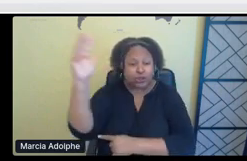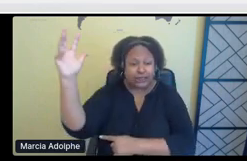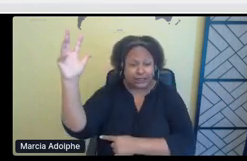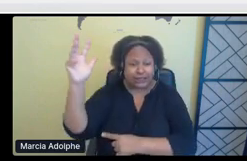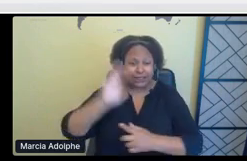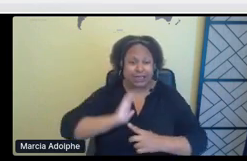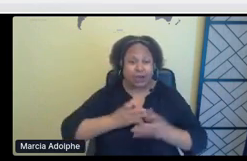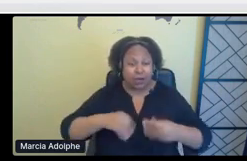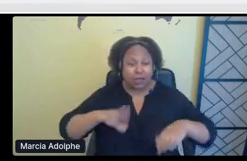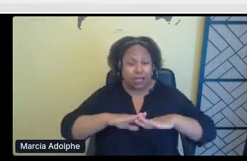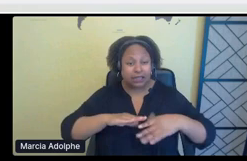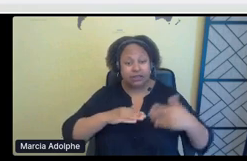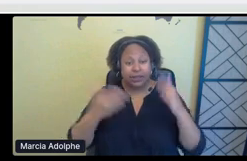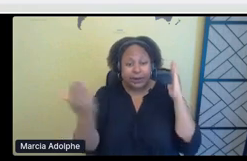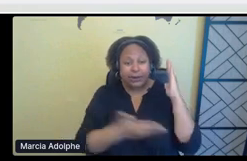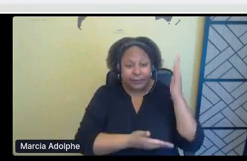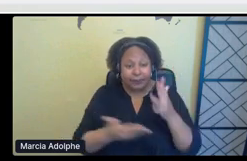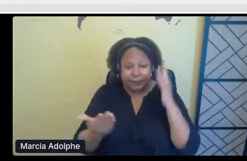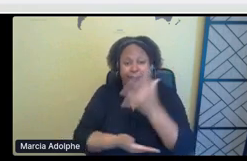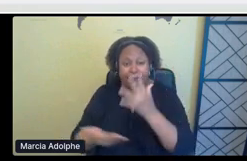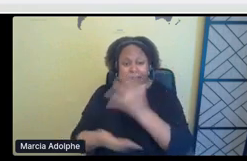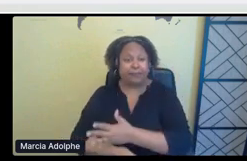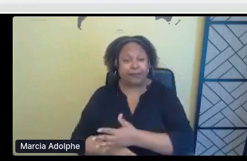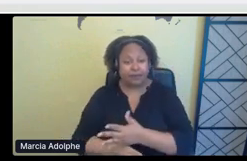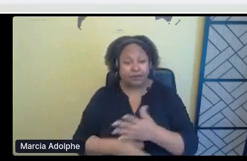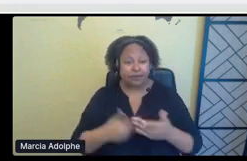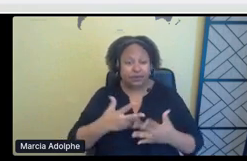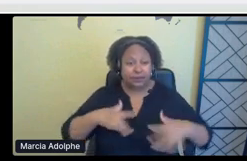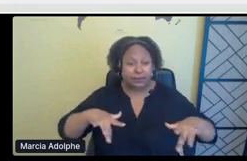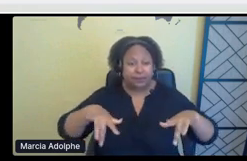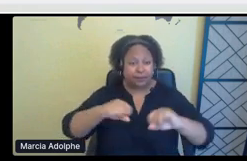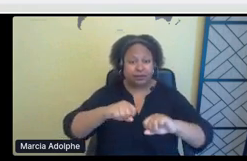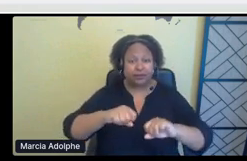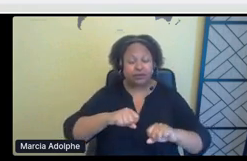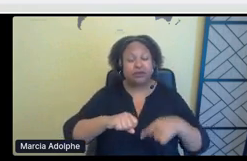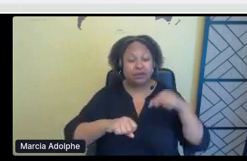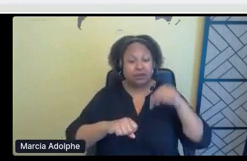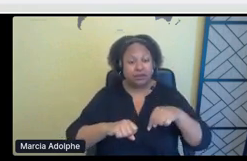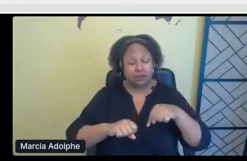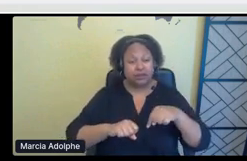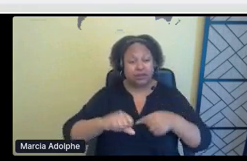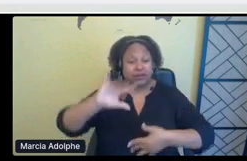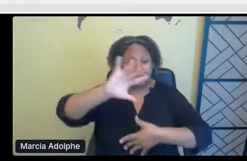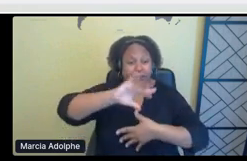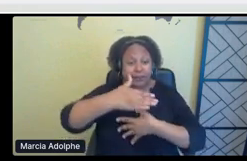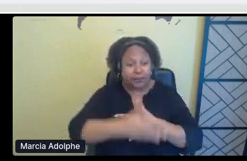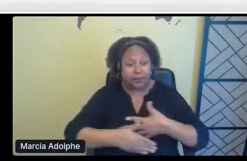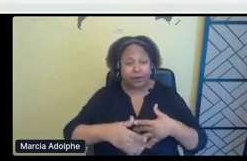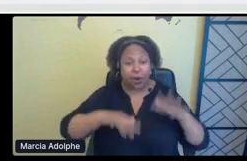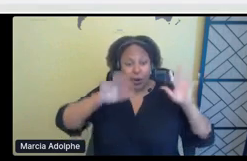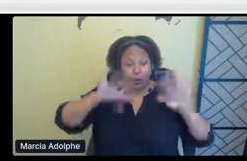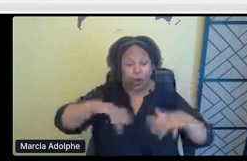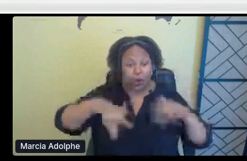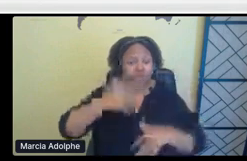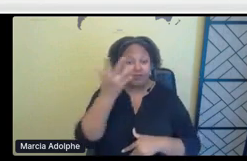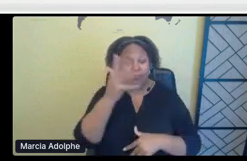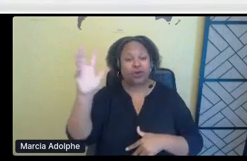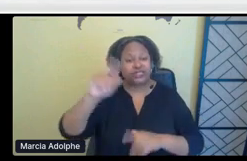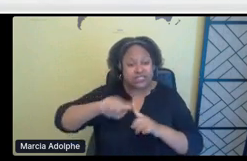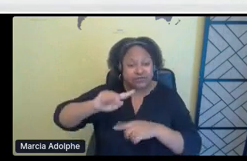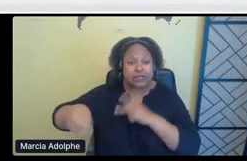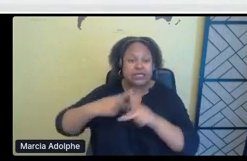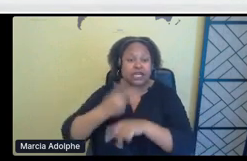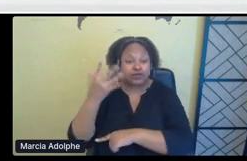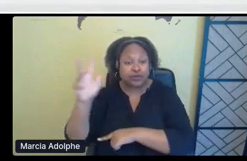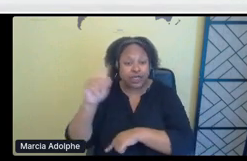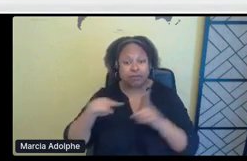territory as well. Um, different types of trees in the rainforest, but it is the boreal and it is the Northern lungs of mother earth that